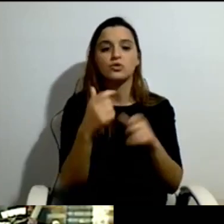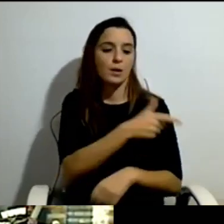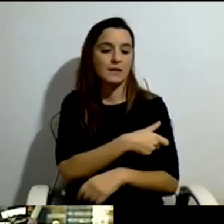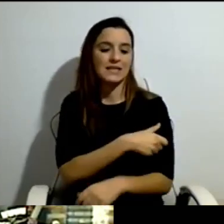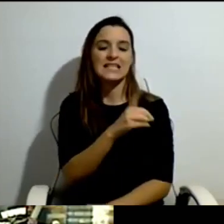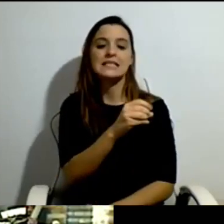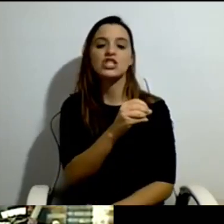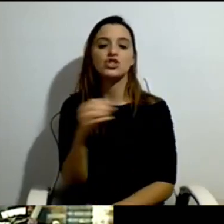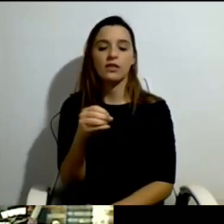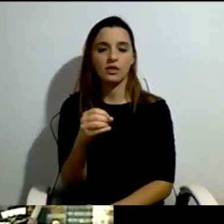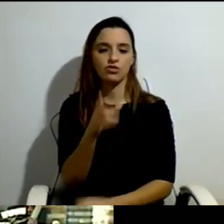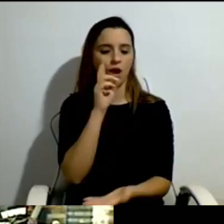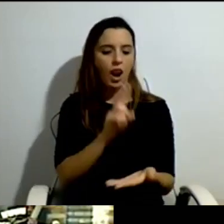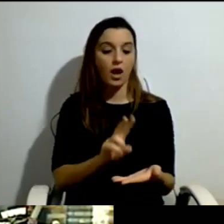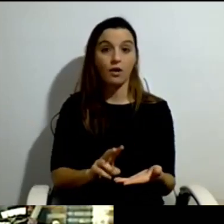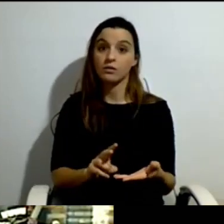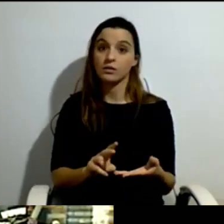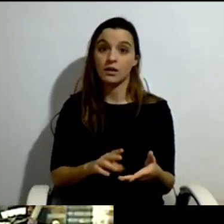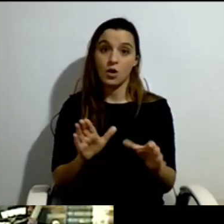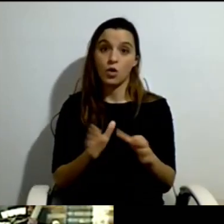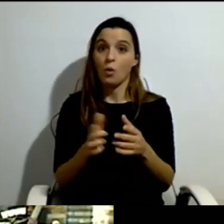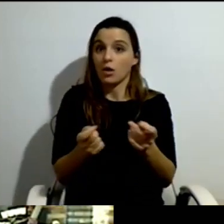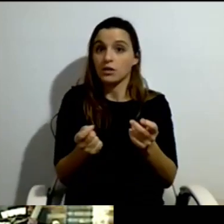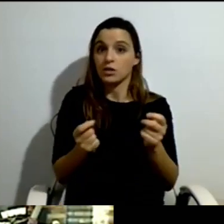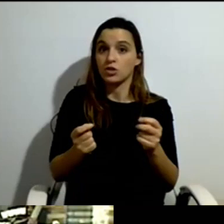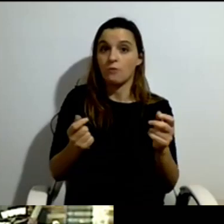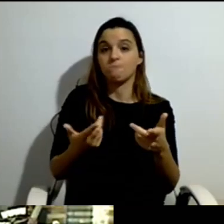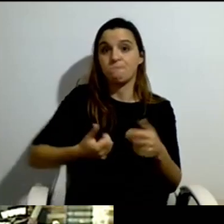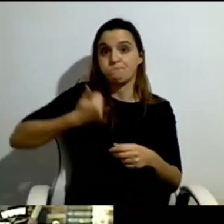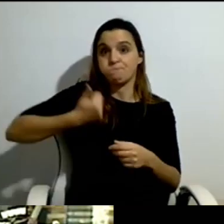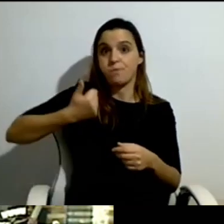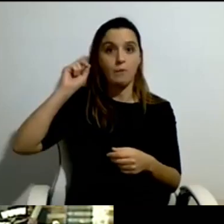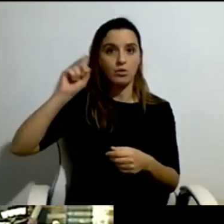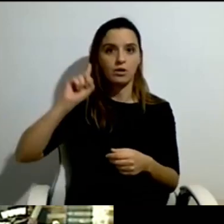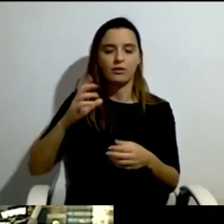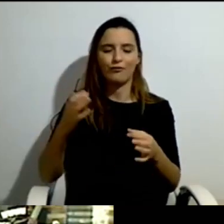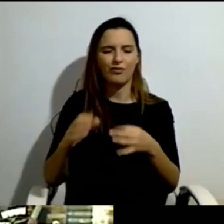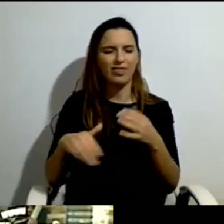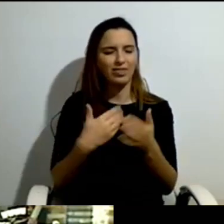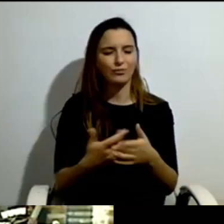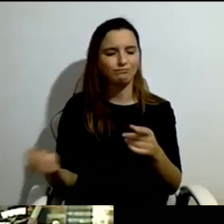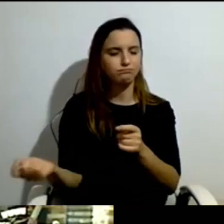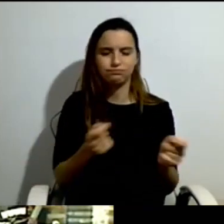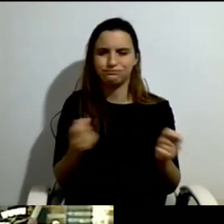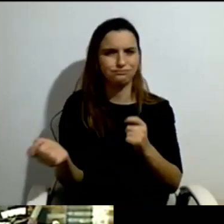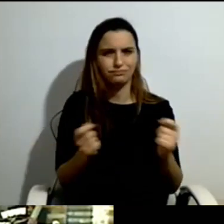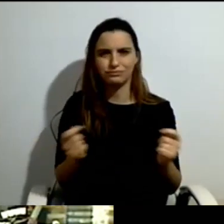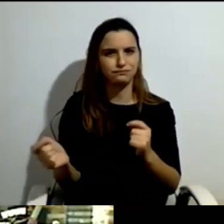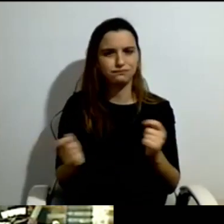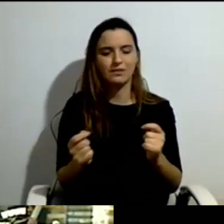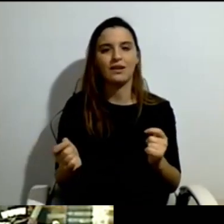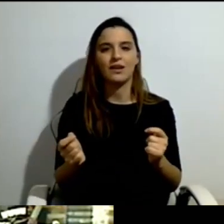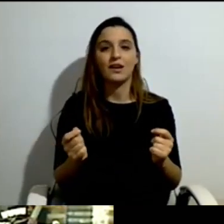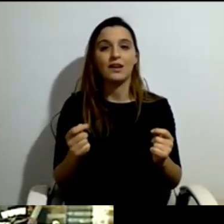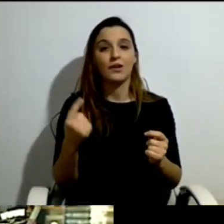in that scene. And it started to have influence. People wanted, you know, to